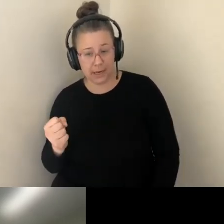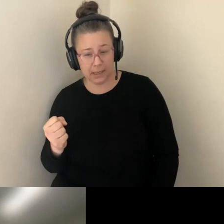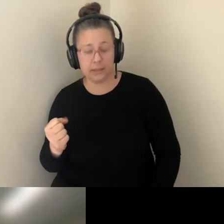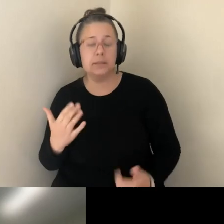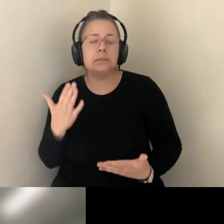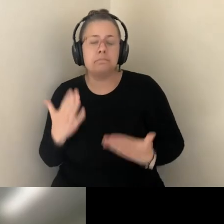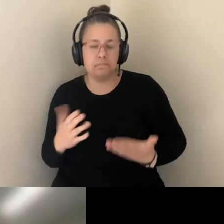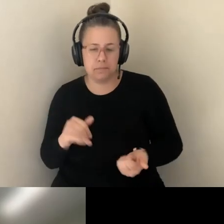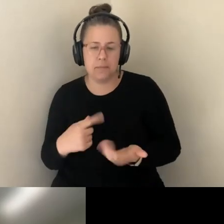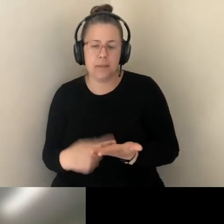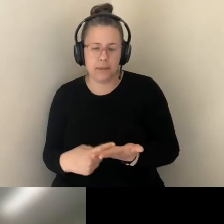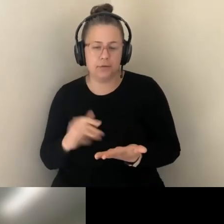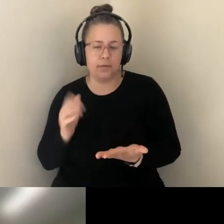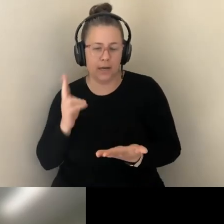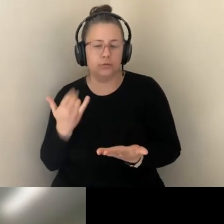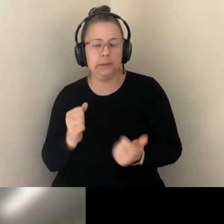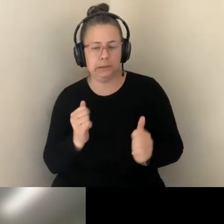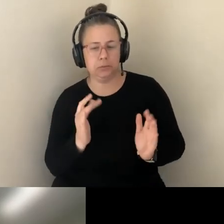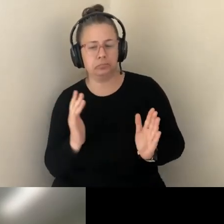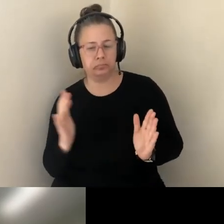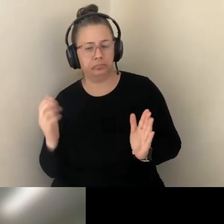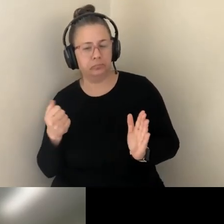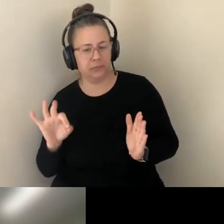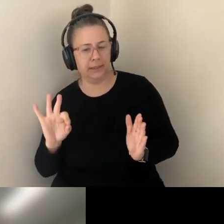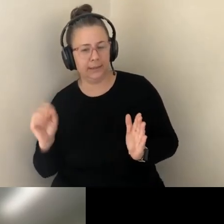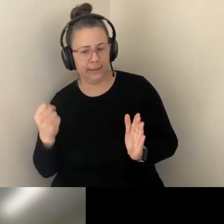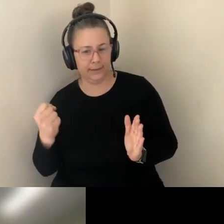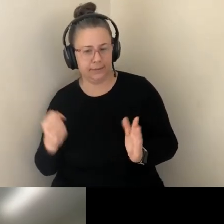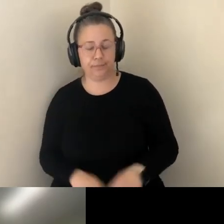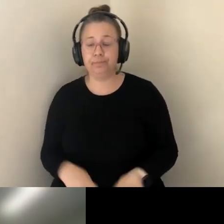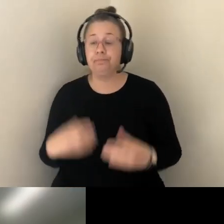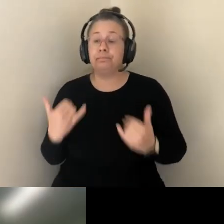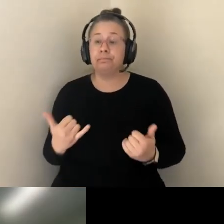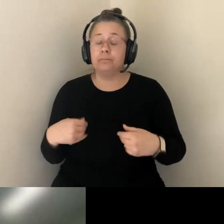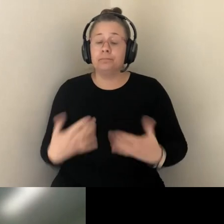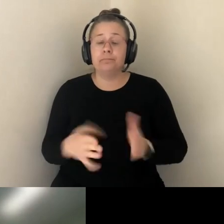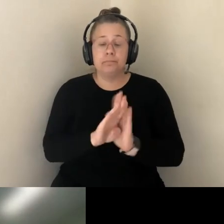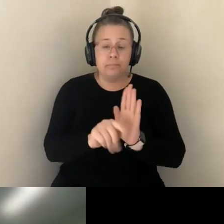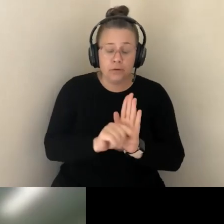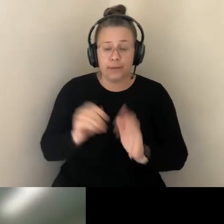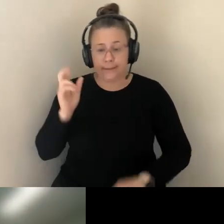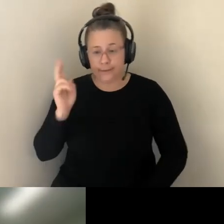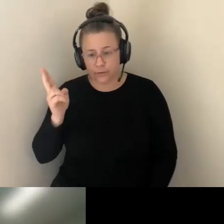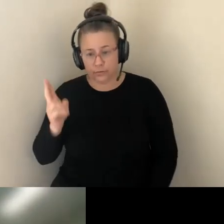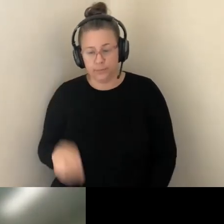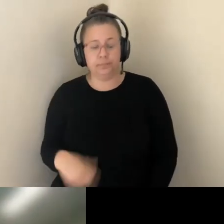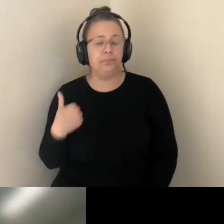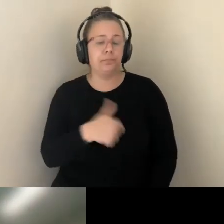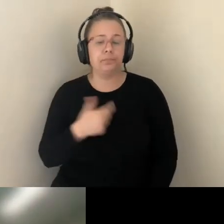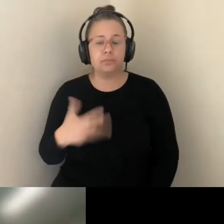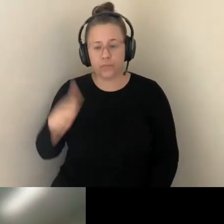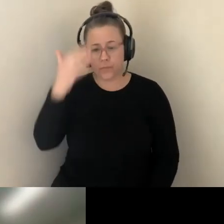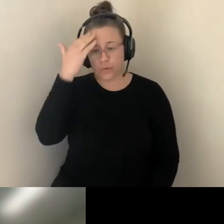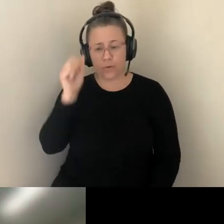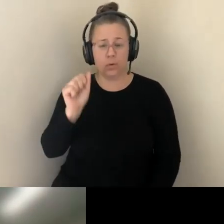BACKGROUND IN RELATION TO THE HISTORY OF EGENICS. WE KNOW THAT IN THE UNITED STATES, AND INDEED ACROSS THE GLOBE, THE PERIOD FROM